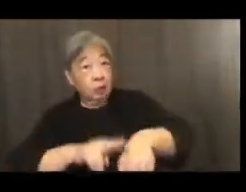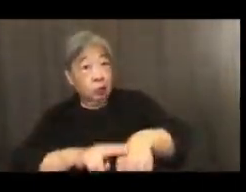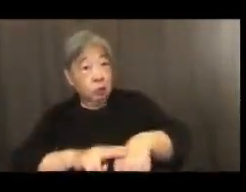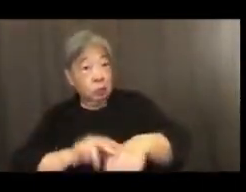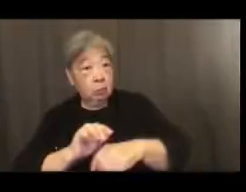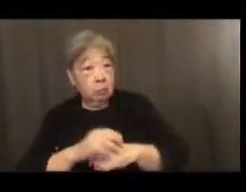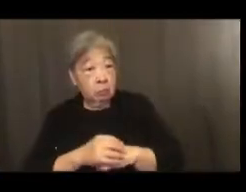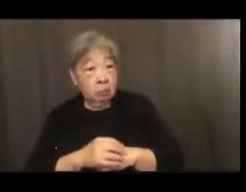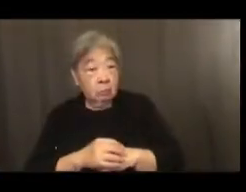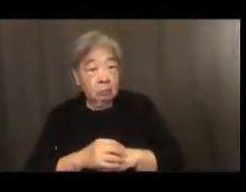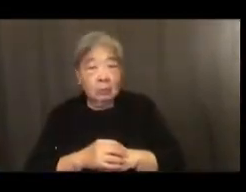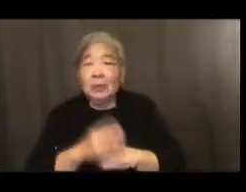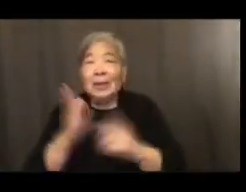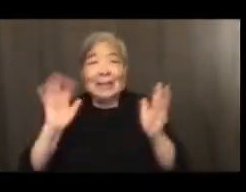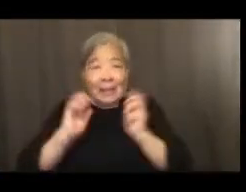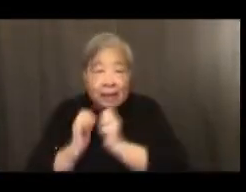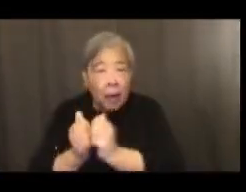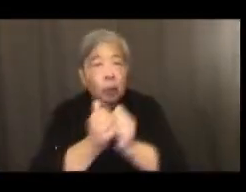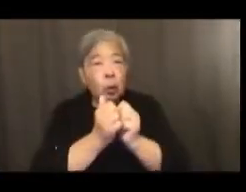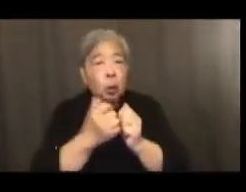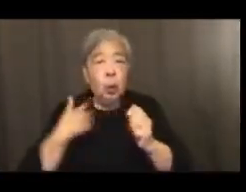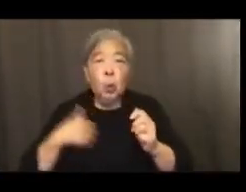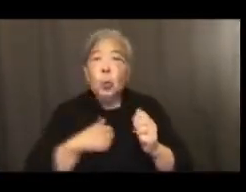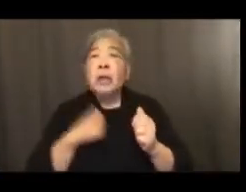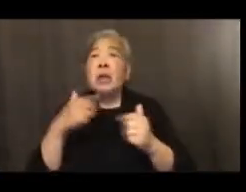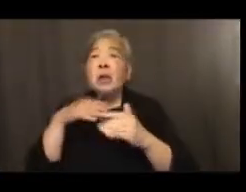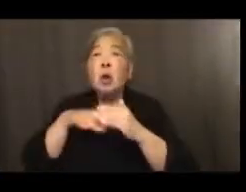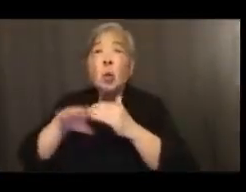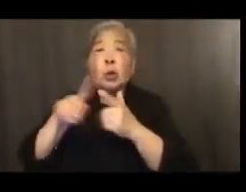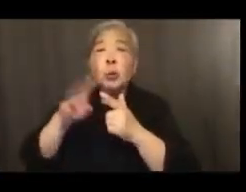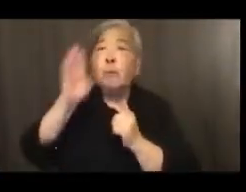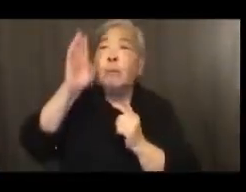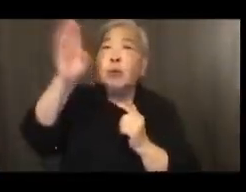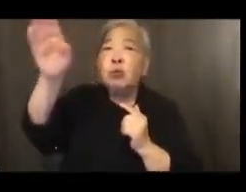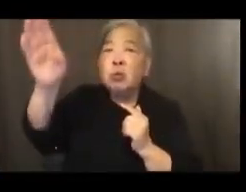so that together we can step into the future with optimism.